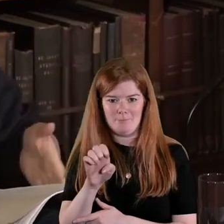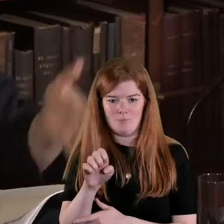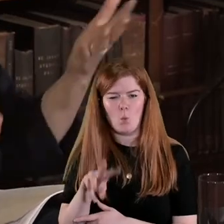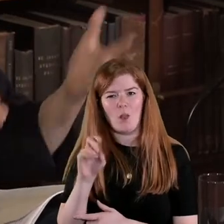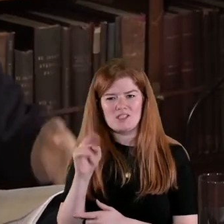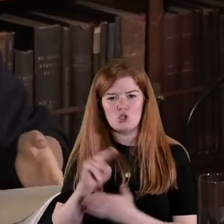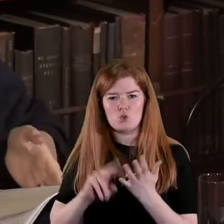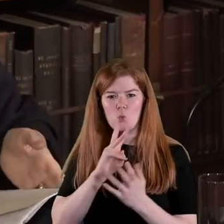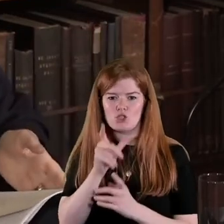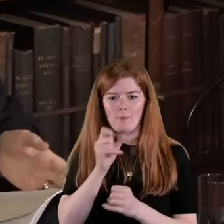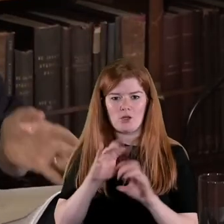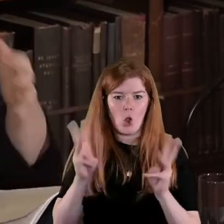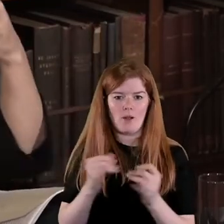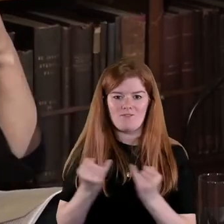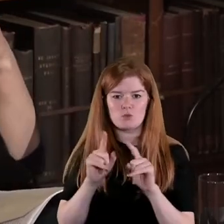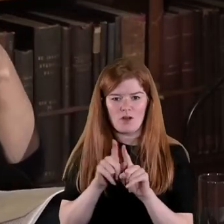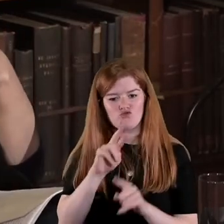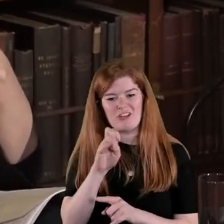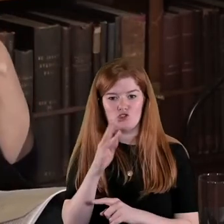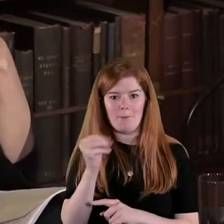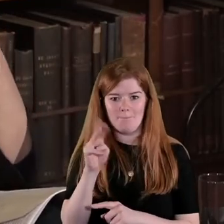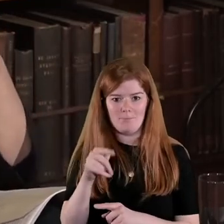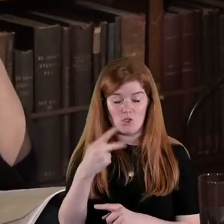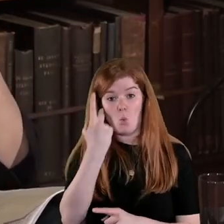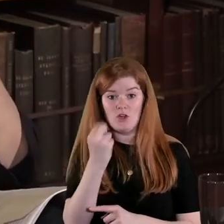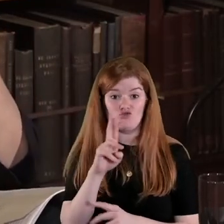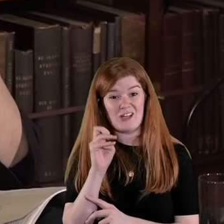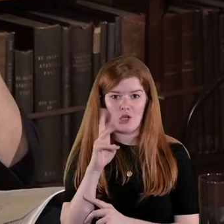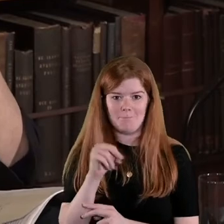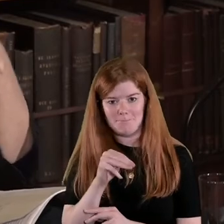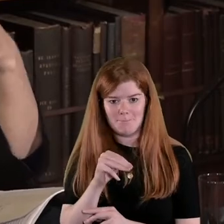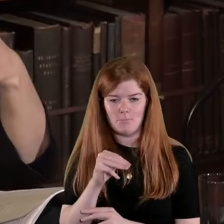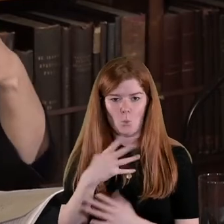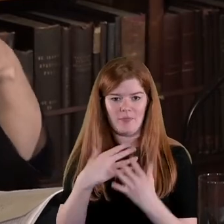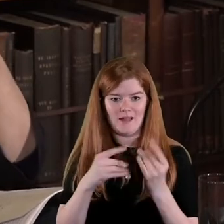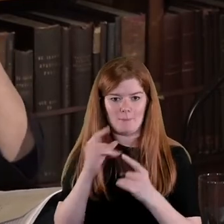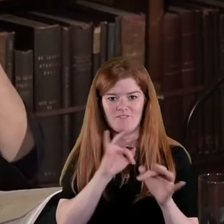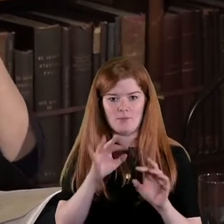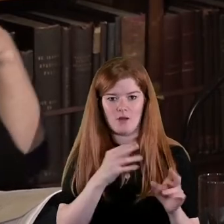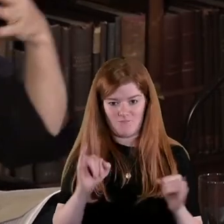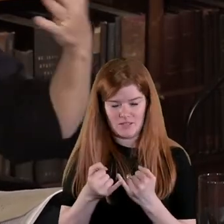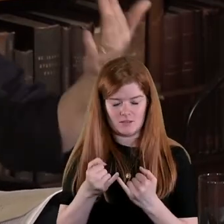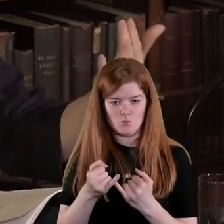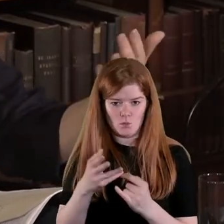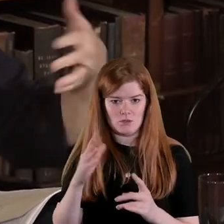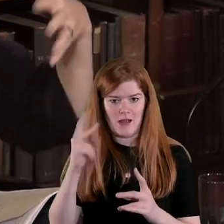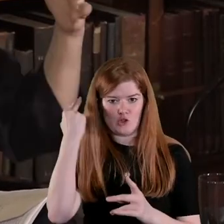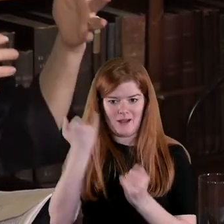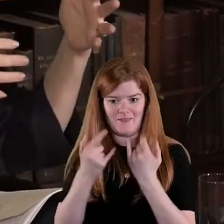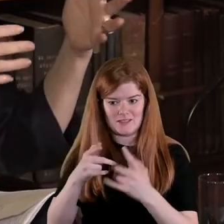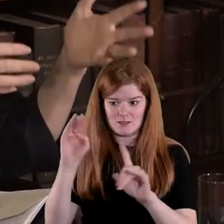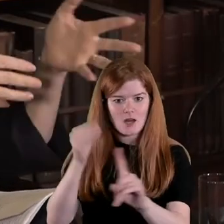global conflict as well so this was one of the regimes of the conflict it was to target women in this way who were considered